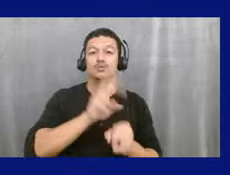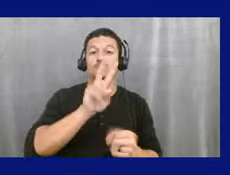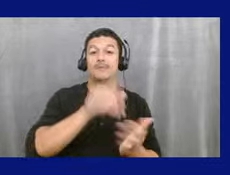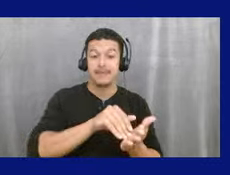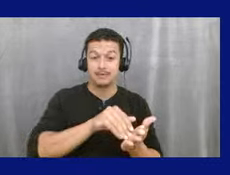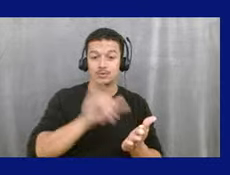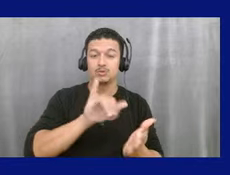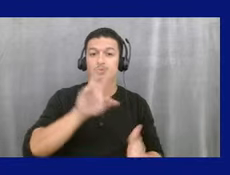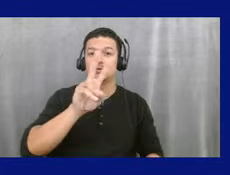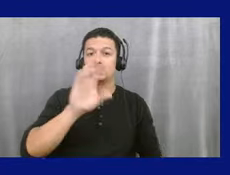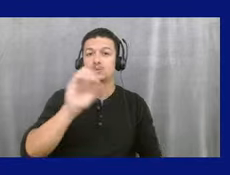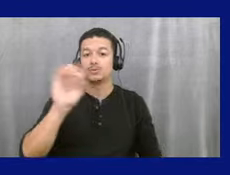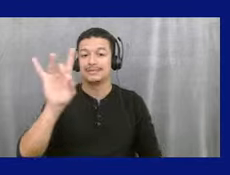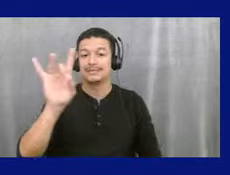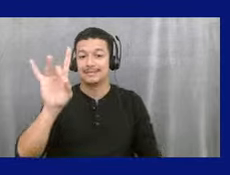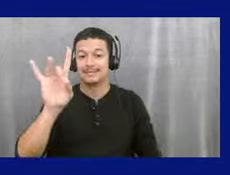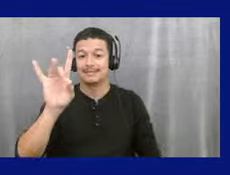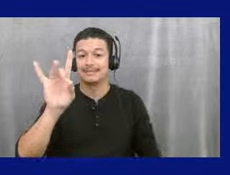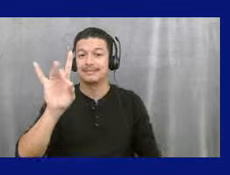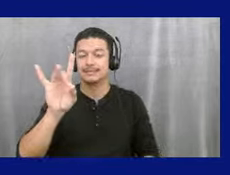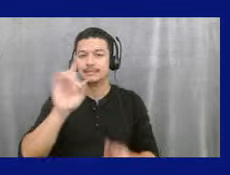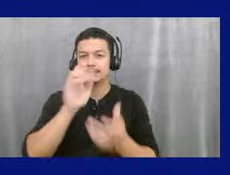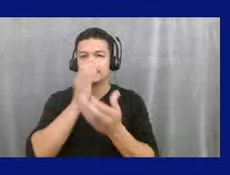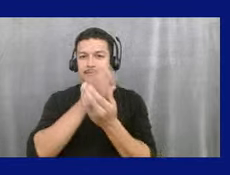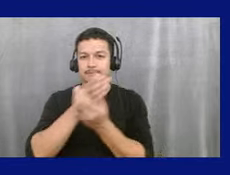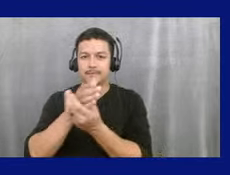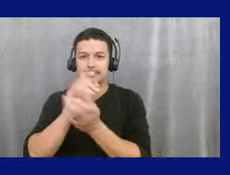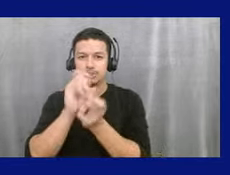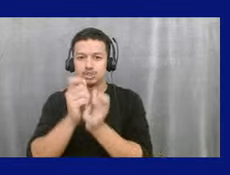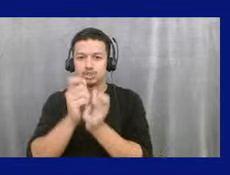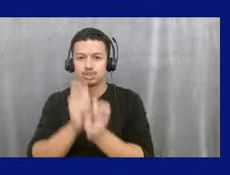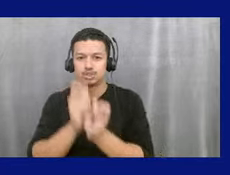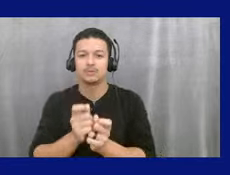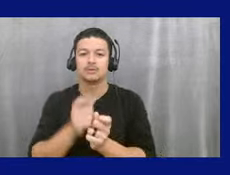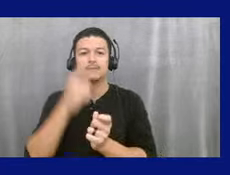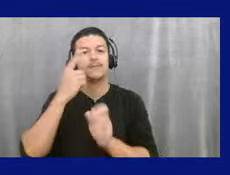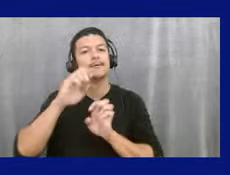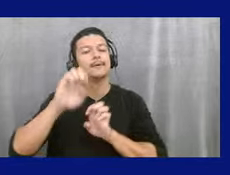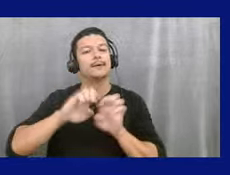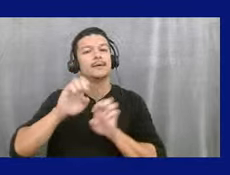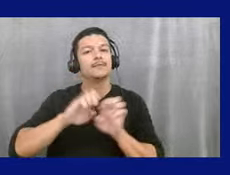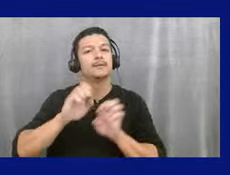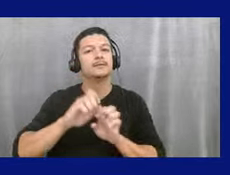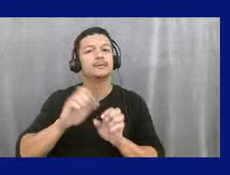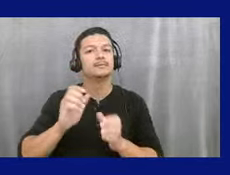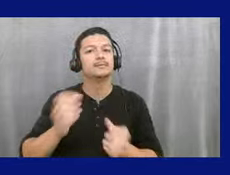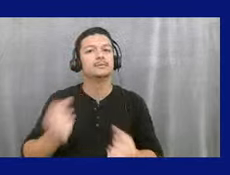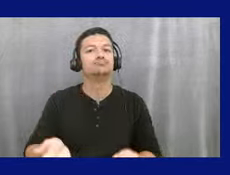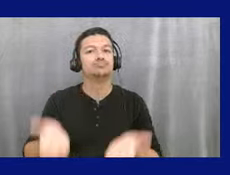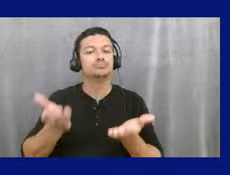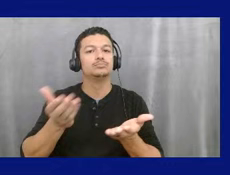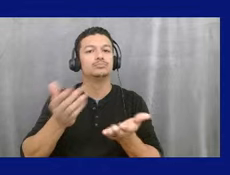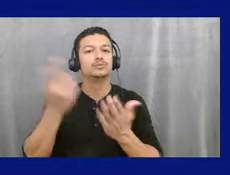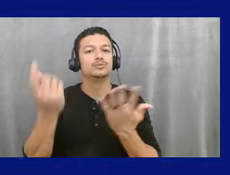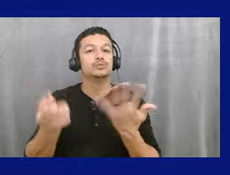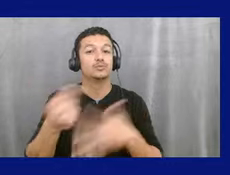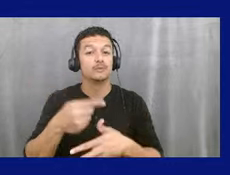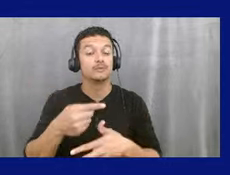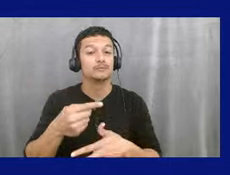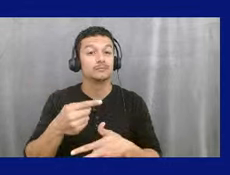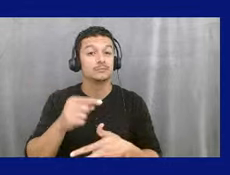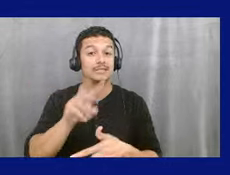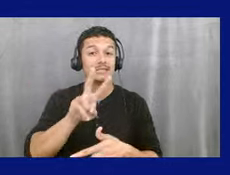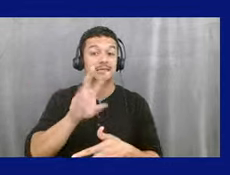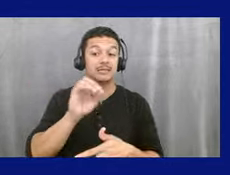greatly amended, um, for evaluation appraisal reviews. And ever since the 2008 to